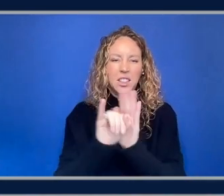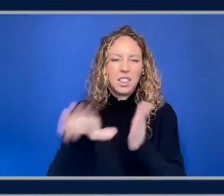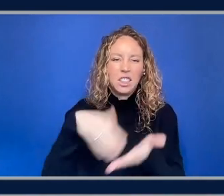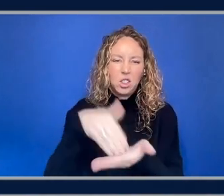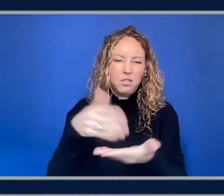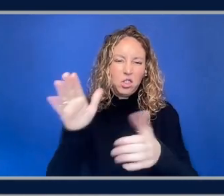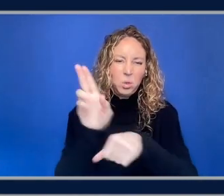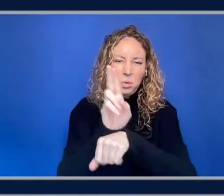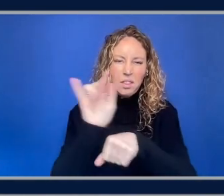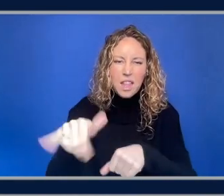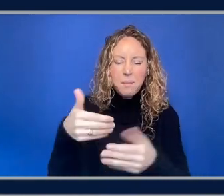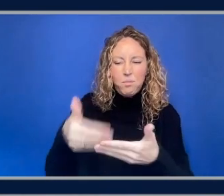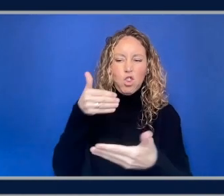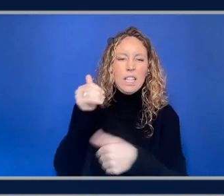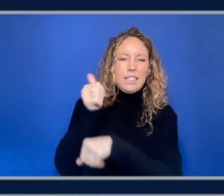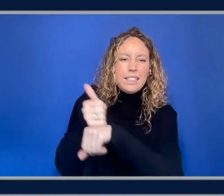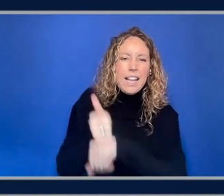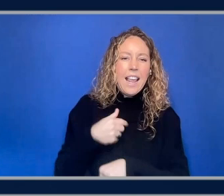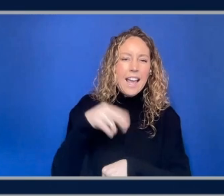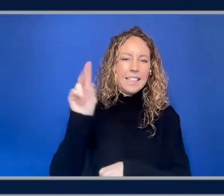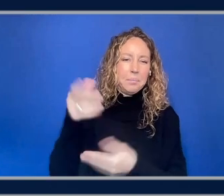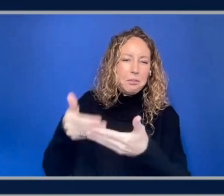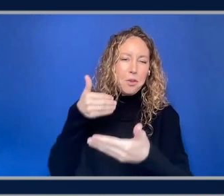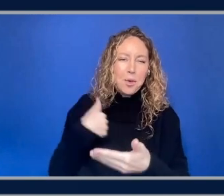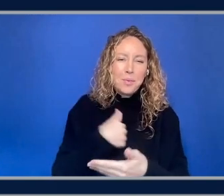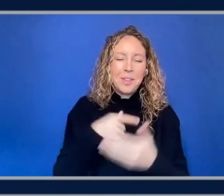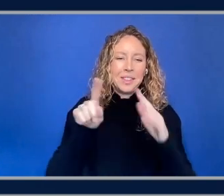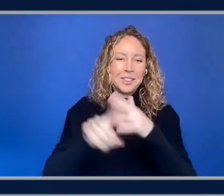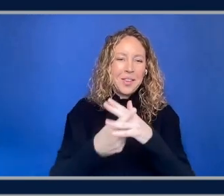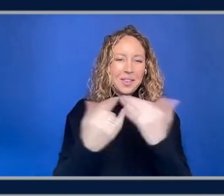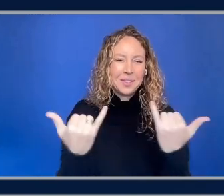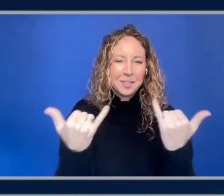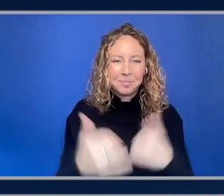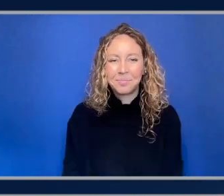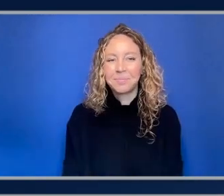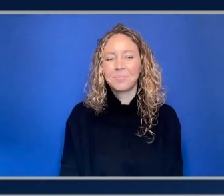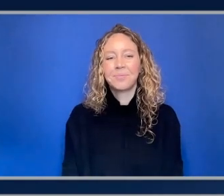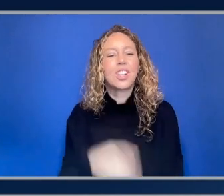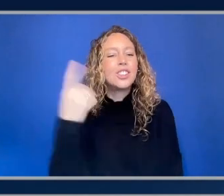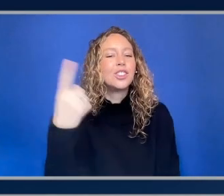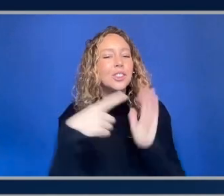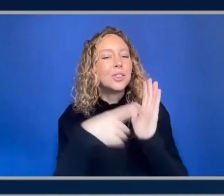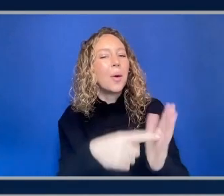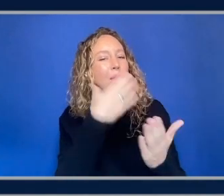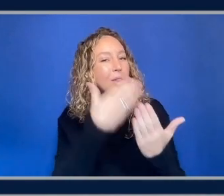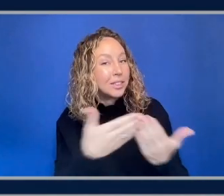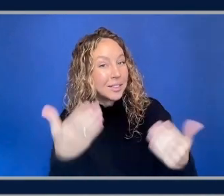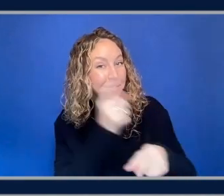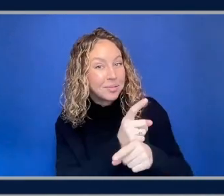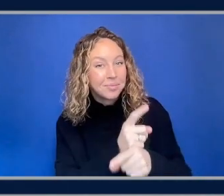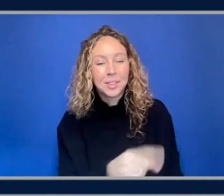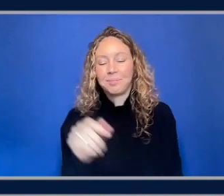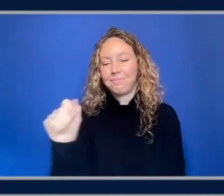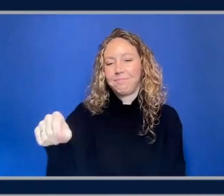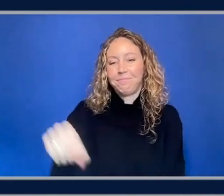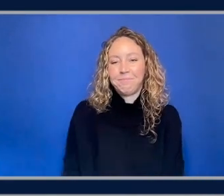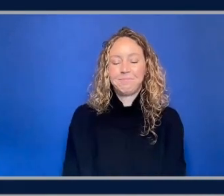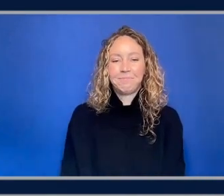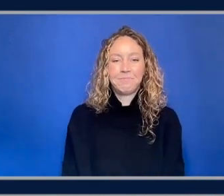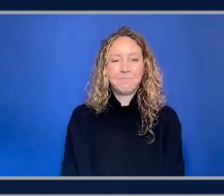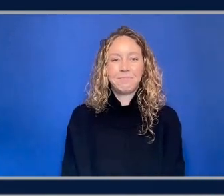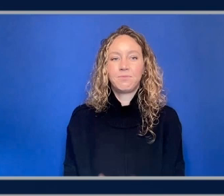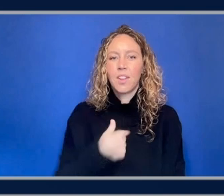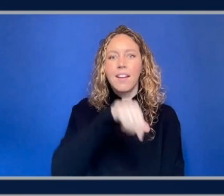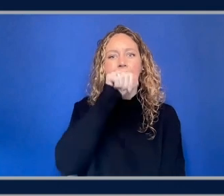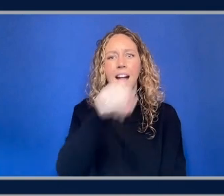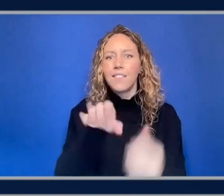some preset things you get behind the scenes all right we're just getting the good stuff so I love that you're uh developing